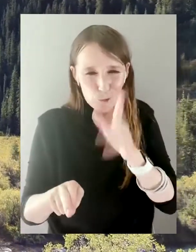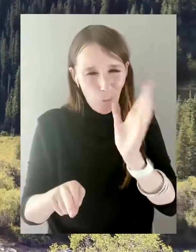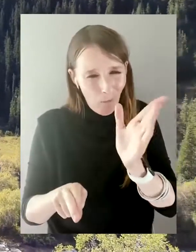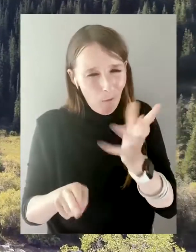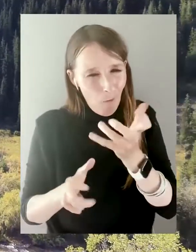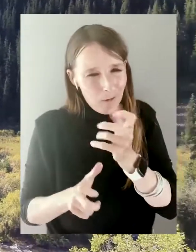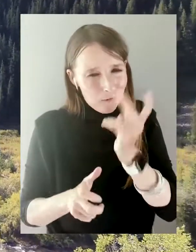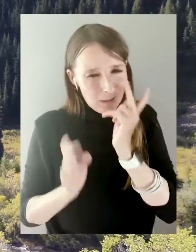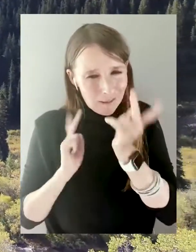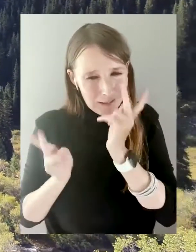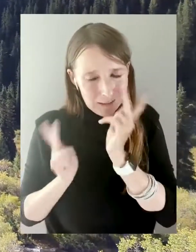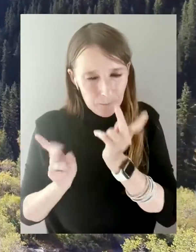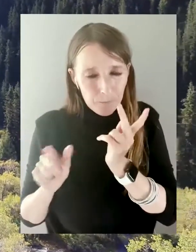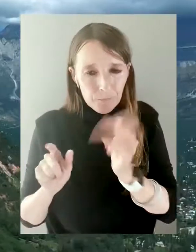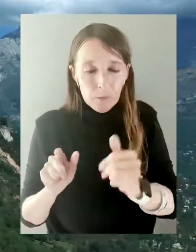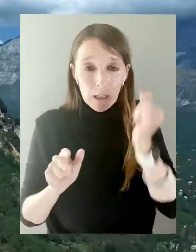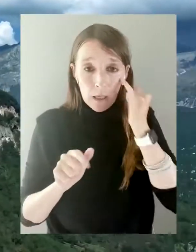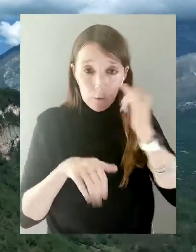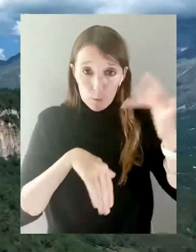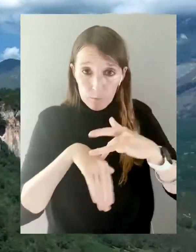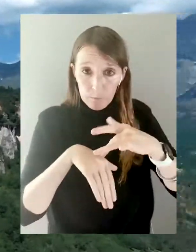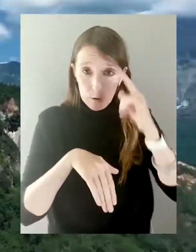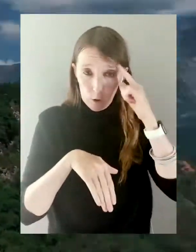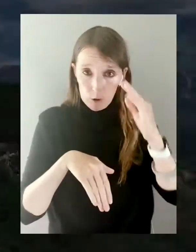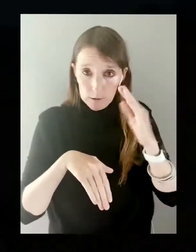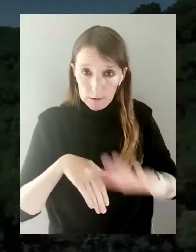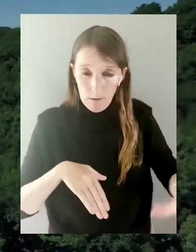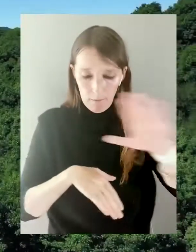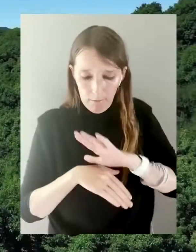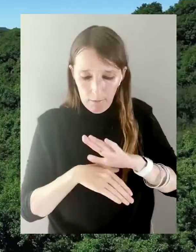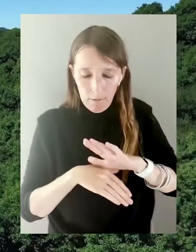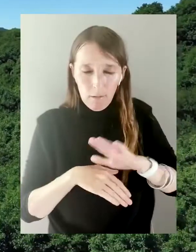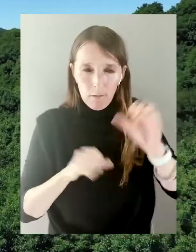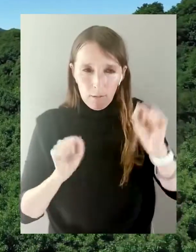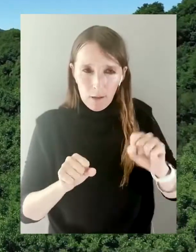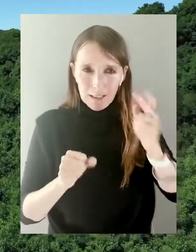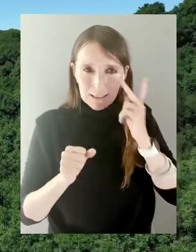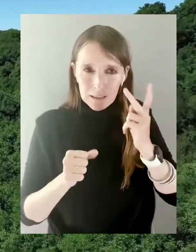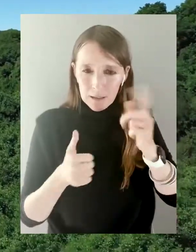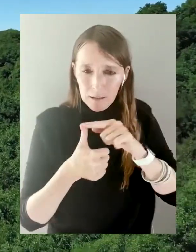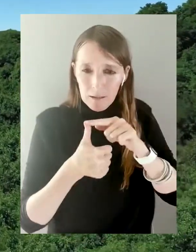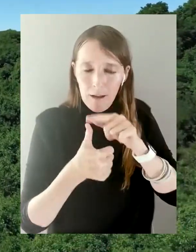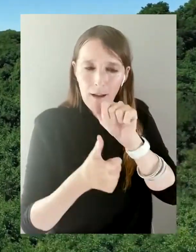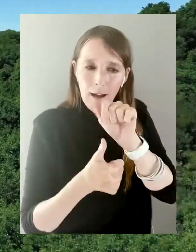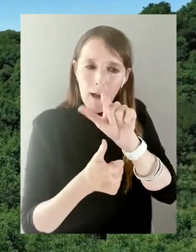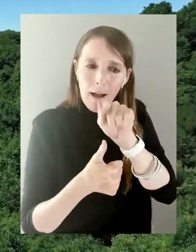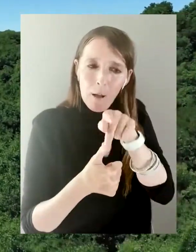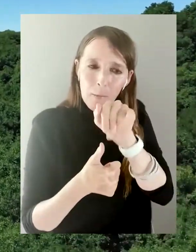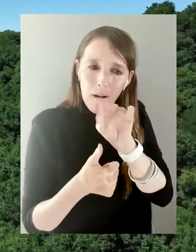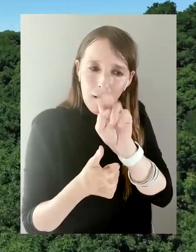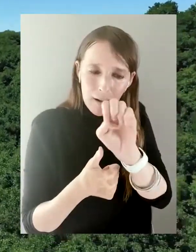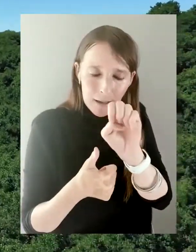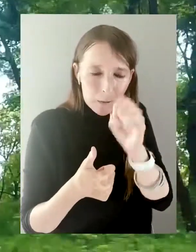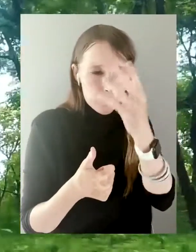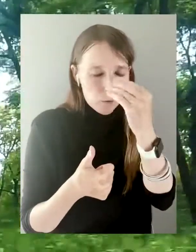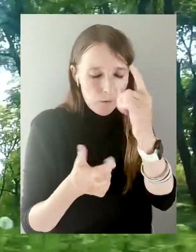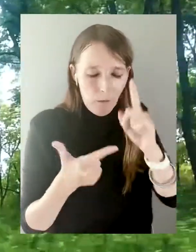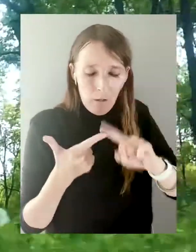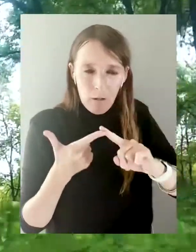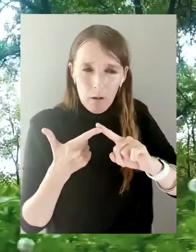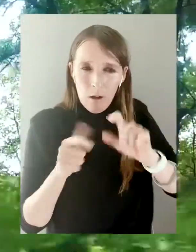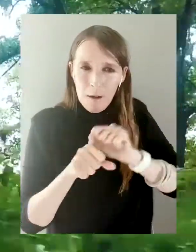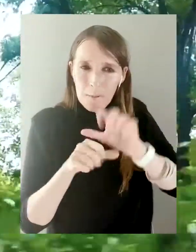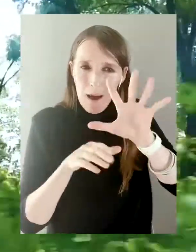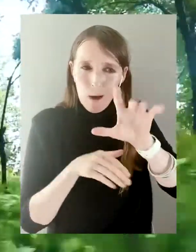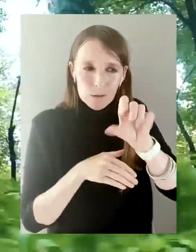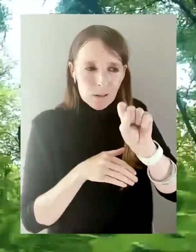fascinating rivers. During your tour in Kyrgyzstan, you will have a great opportunity to see beautiful alpine and